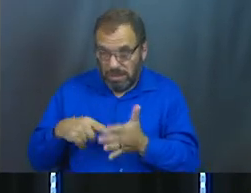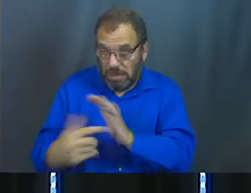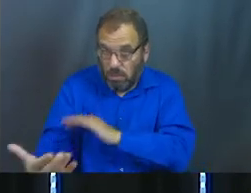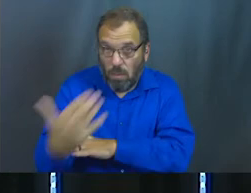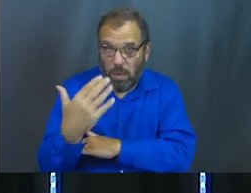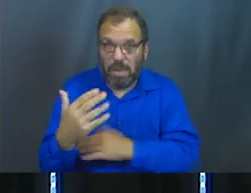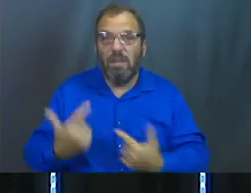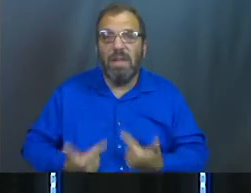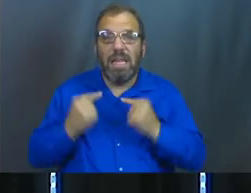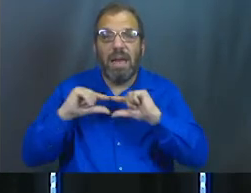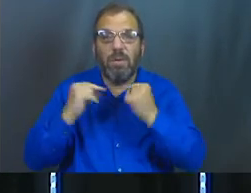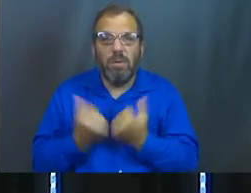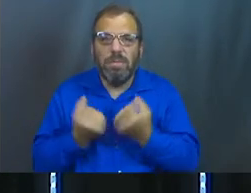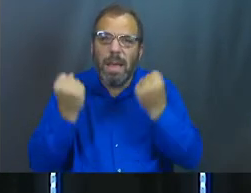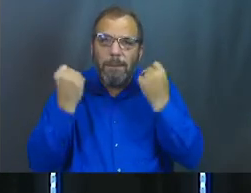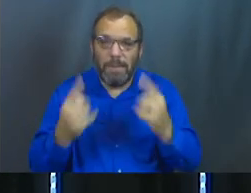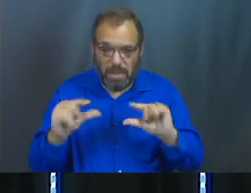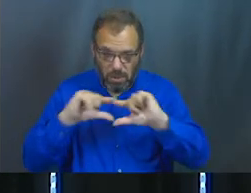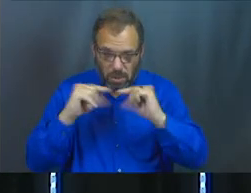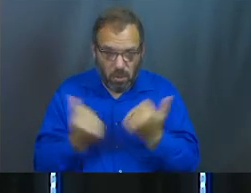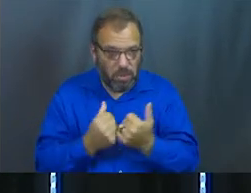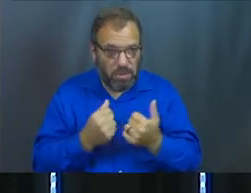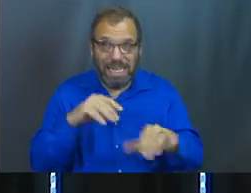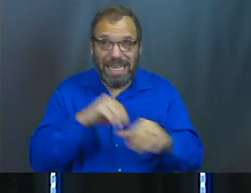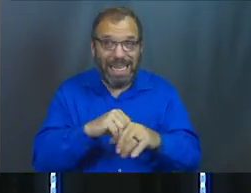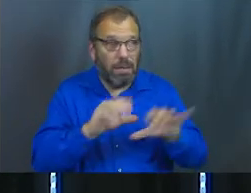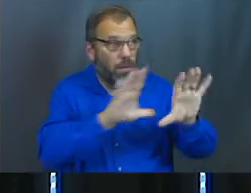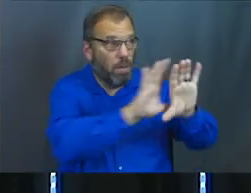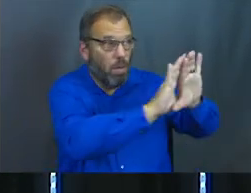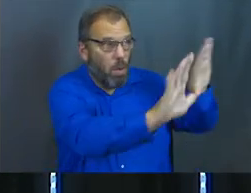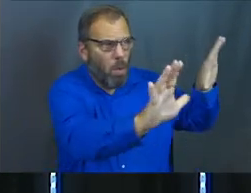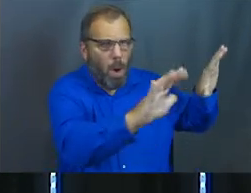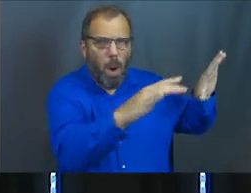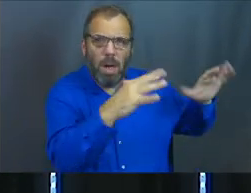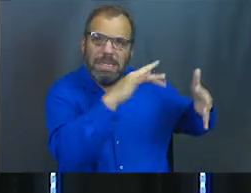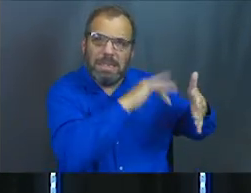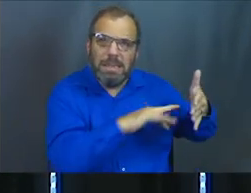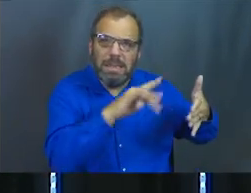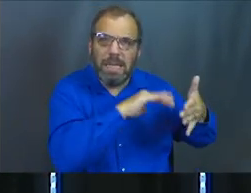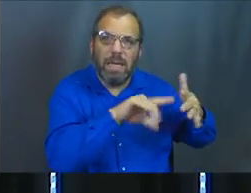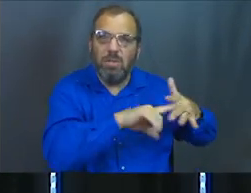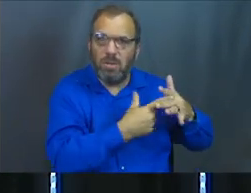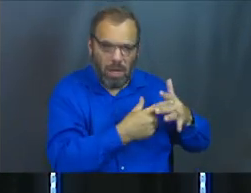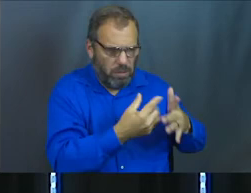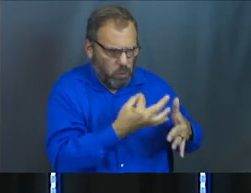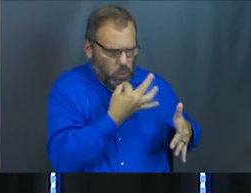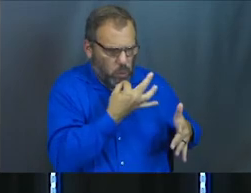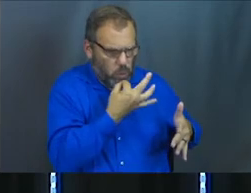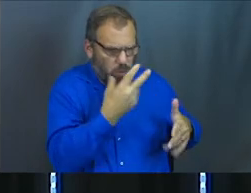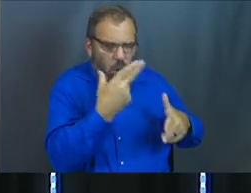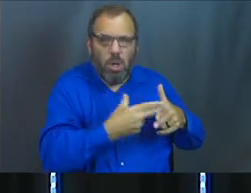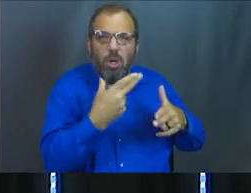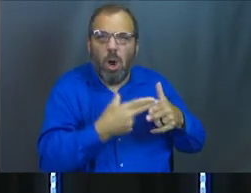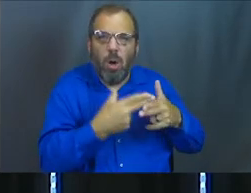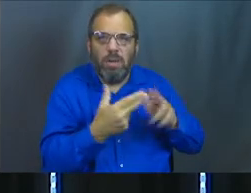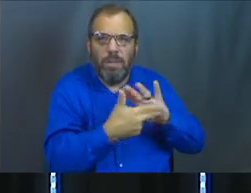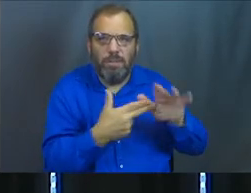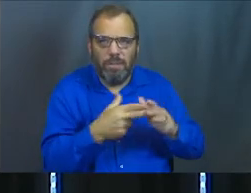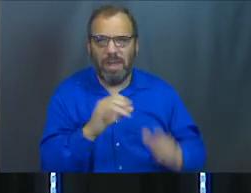this morning. Many of the groups that are out there on the wall, they're doing a study starting in a few weeks. And it's called